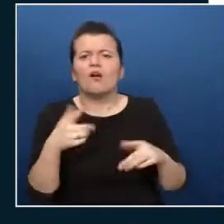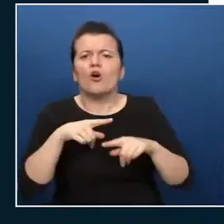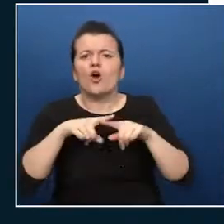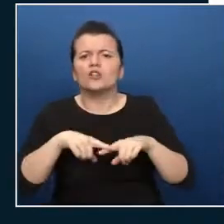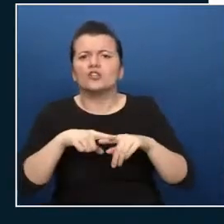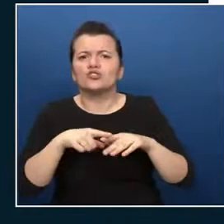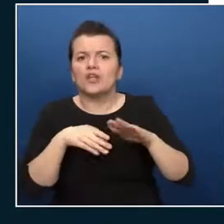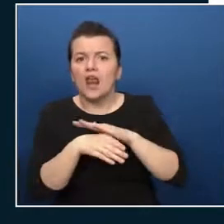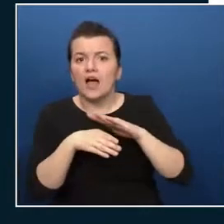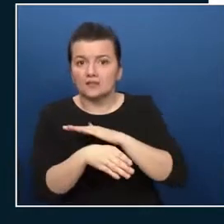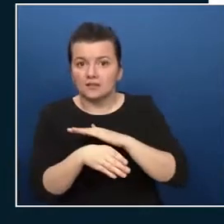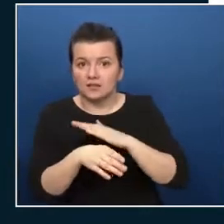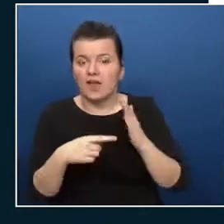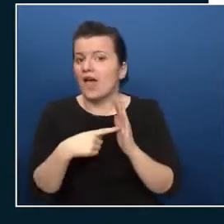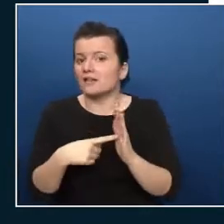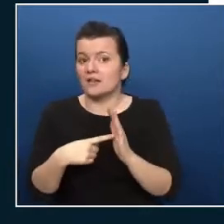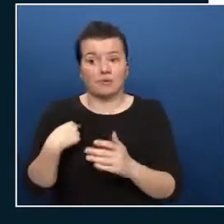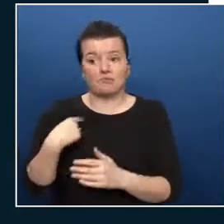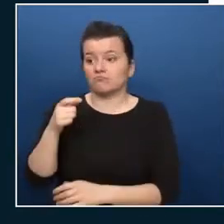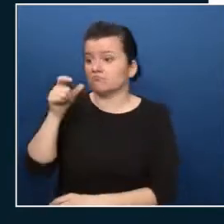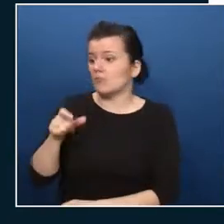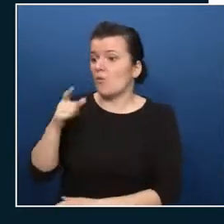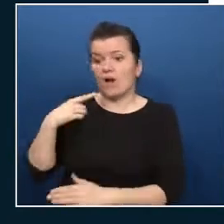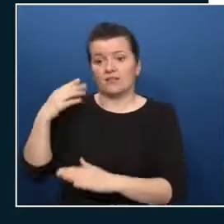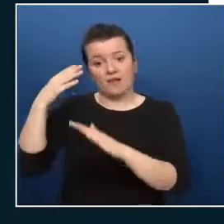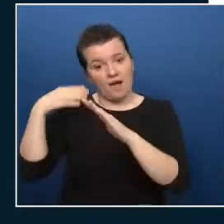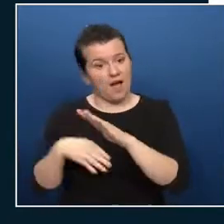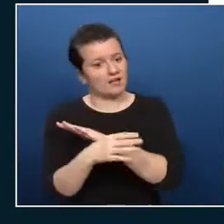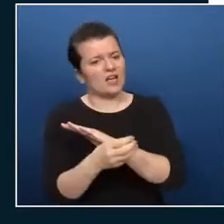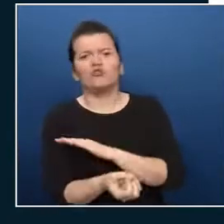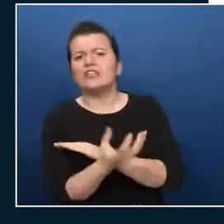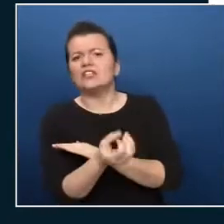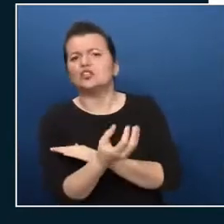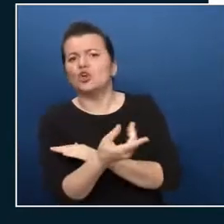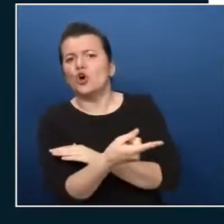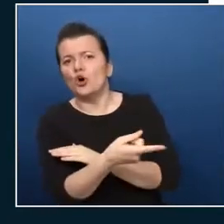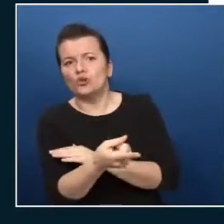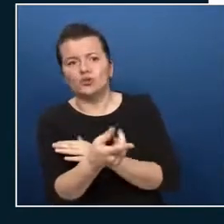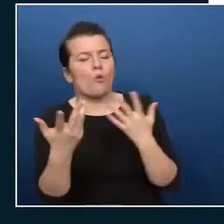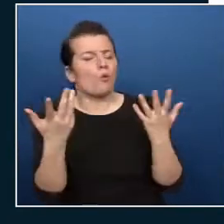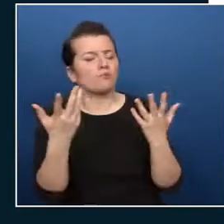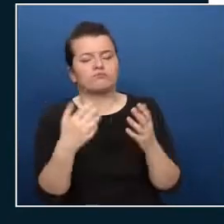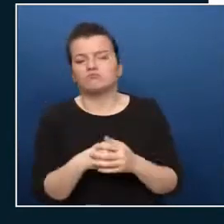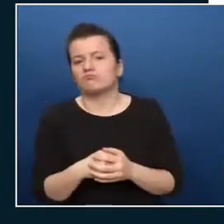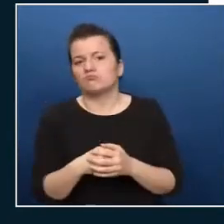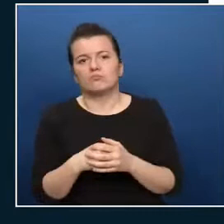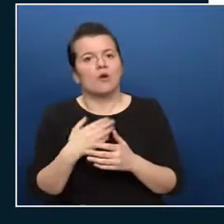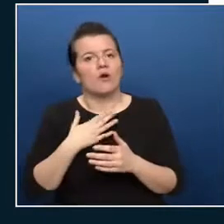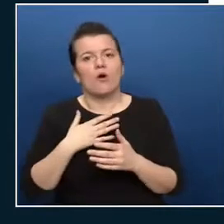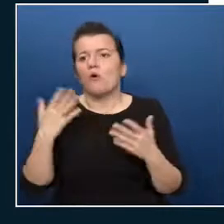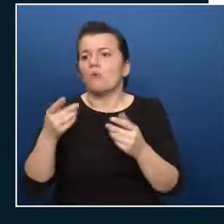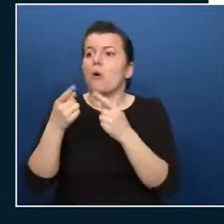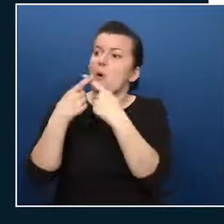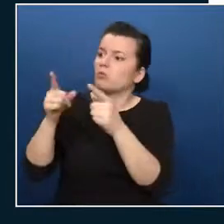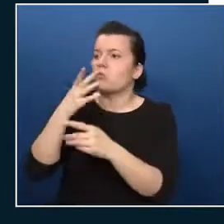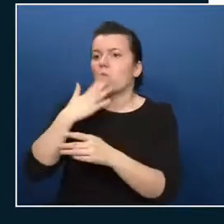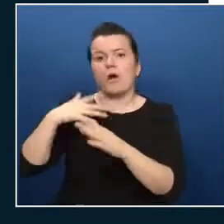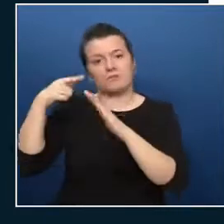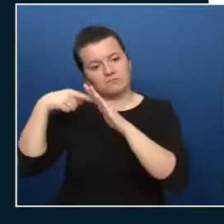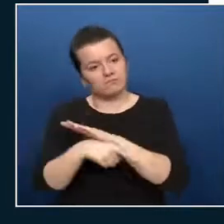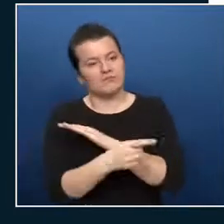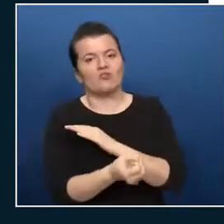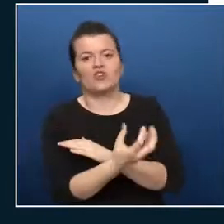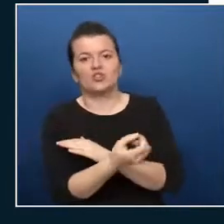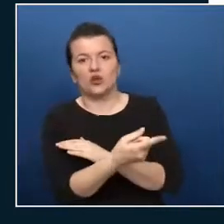to access a resource or another form of identity one one to access a resource and with conditional